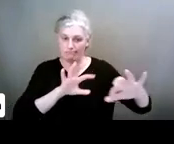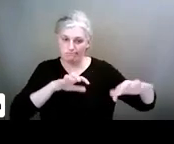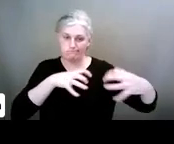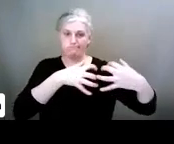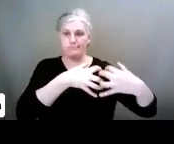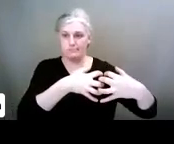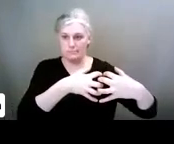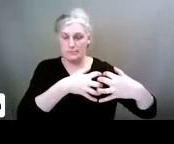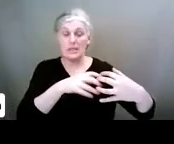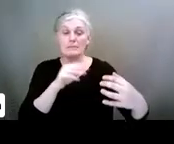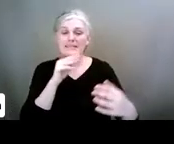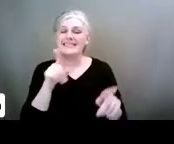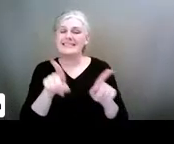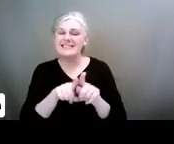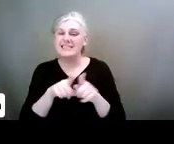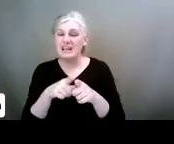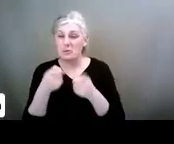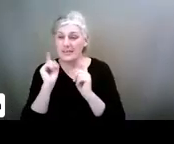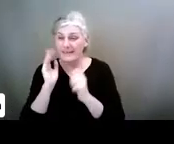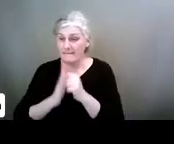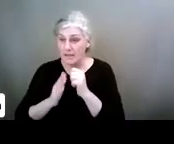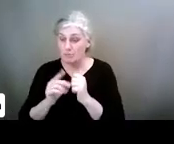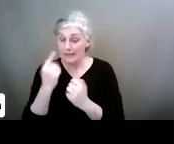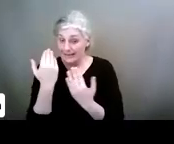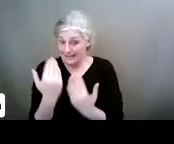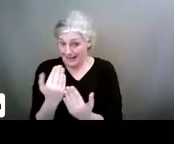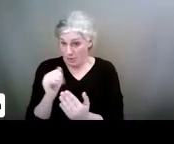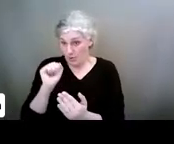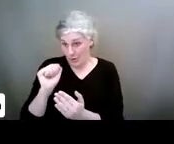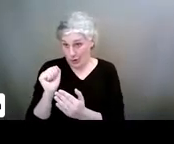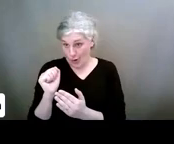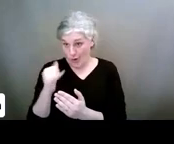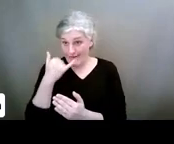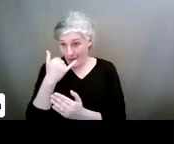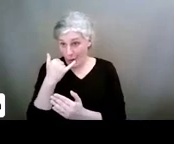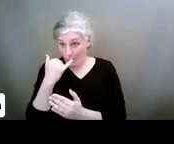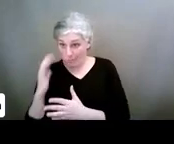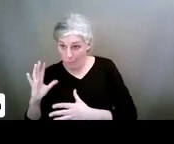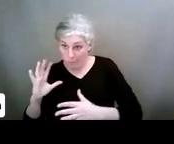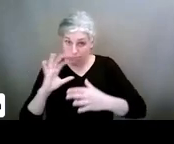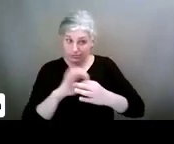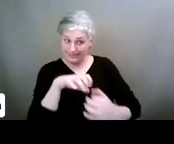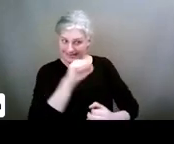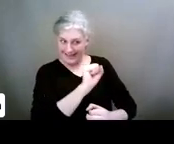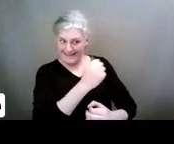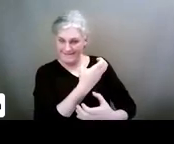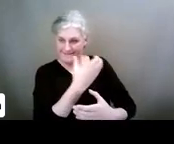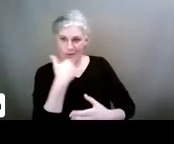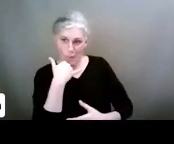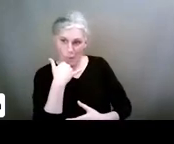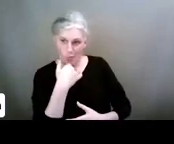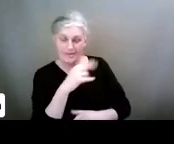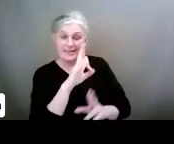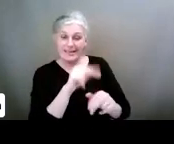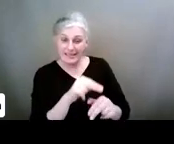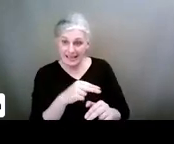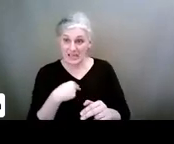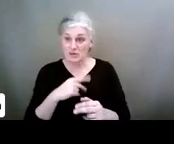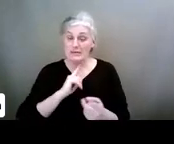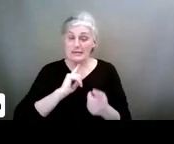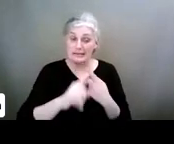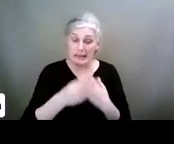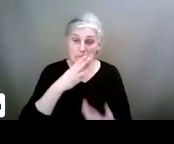And it's the same thing as we've just done, except now your device is connected to theirs. Who can send messages to your teen?